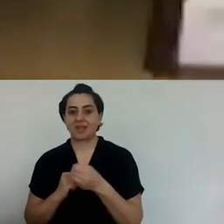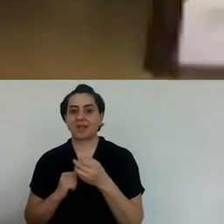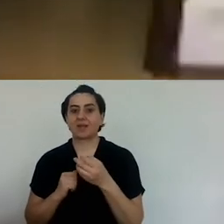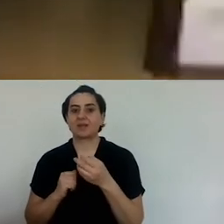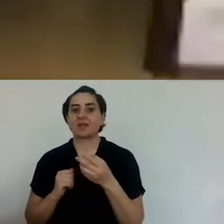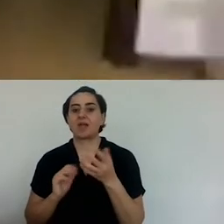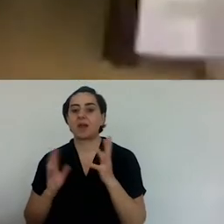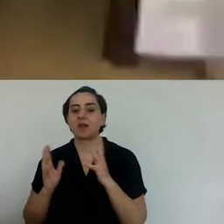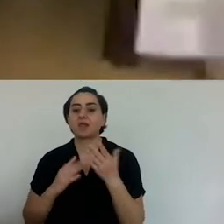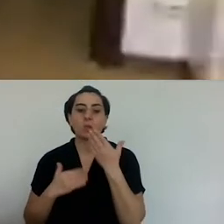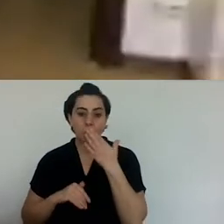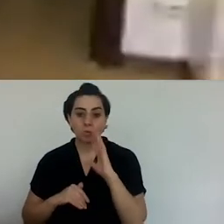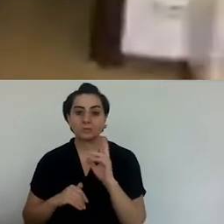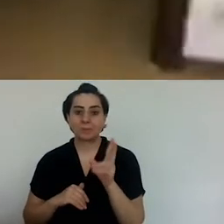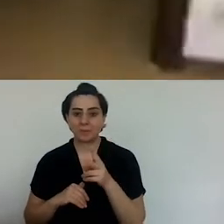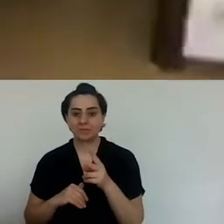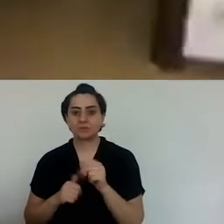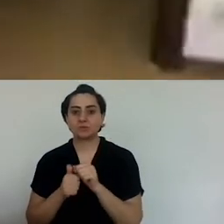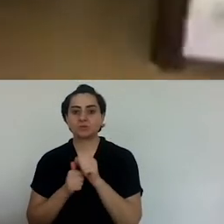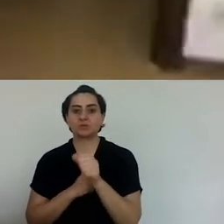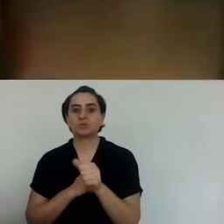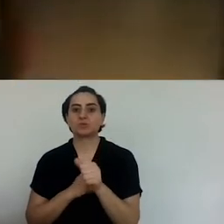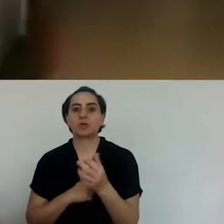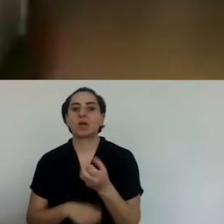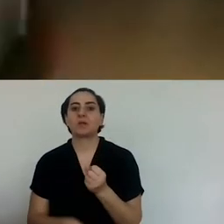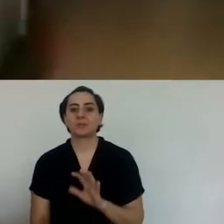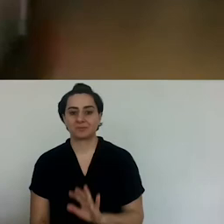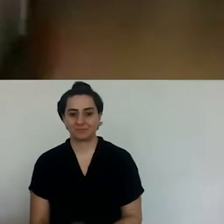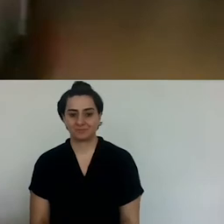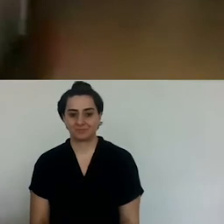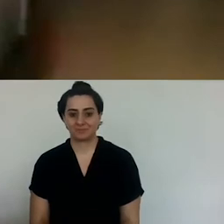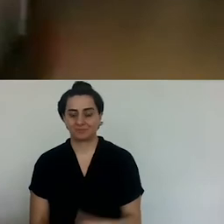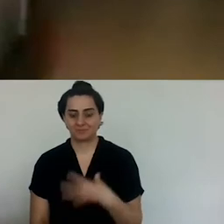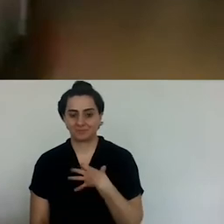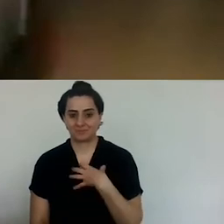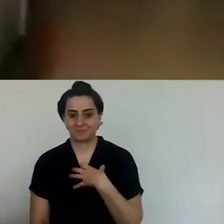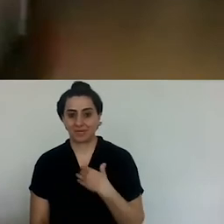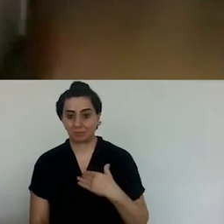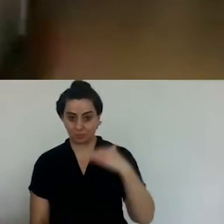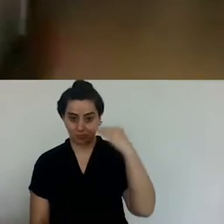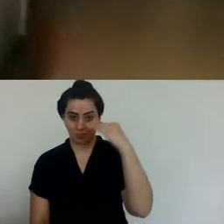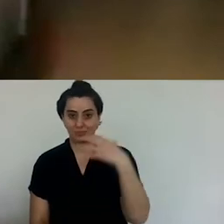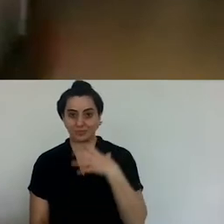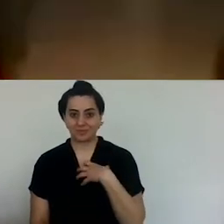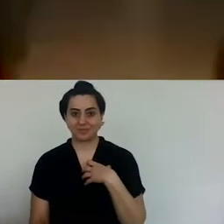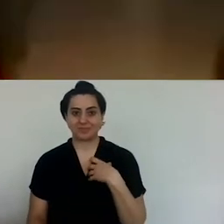just flapping about for the one last time.